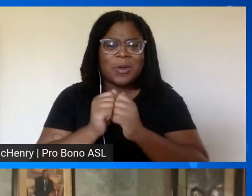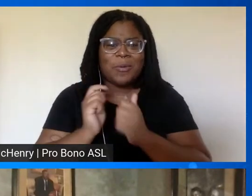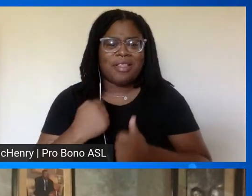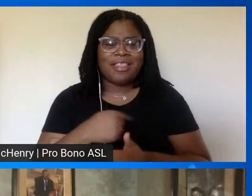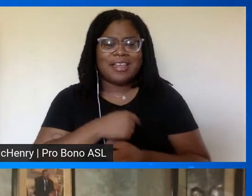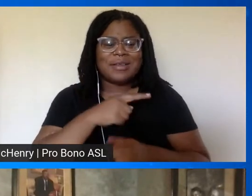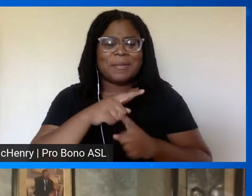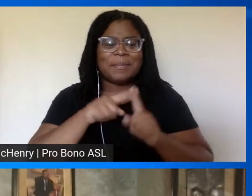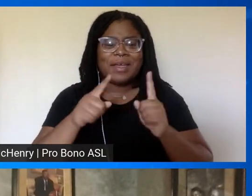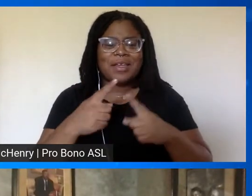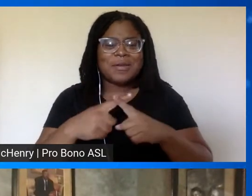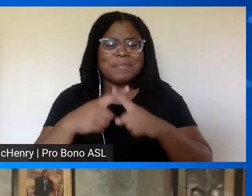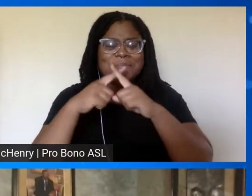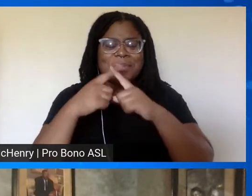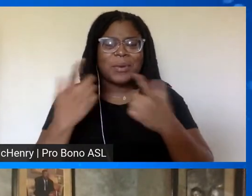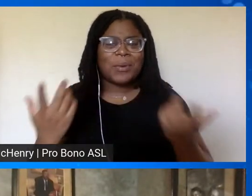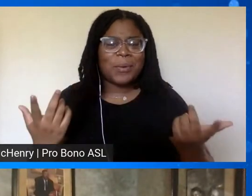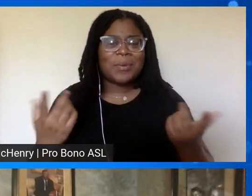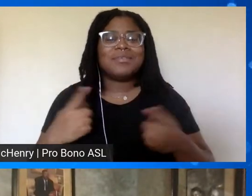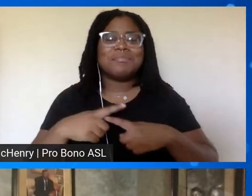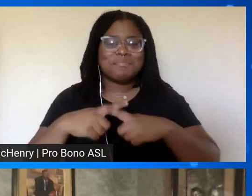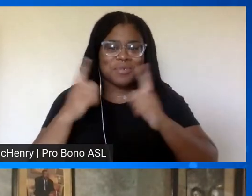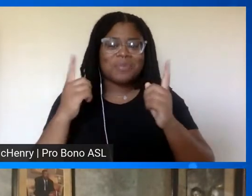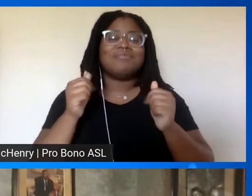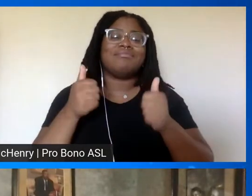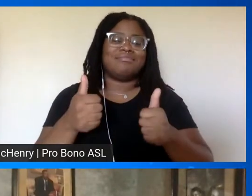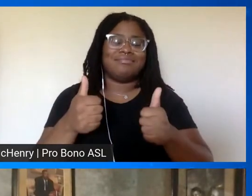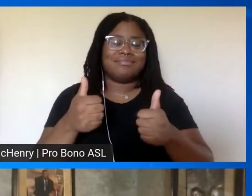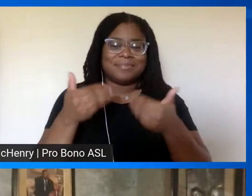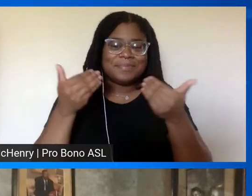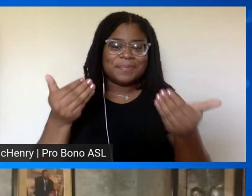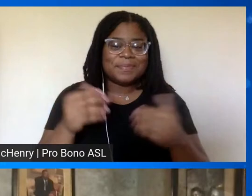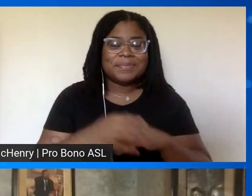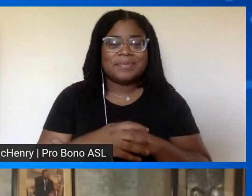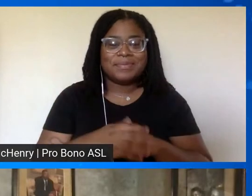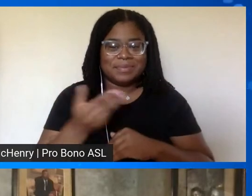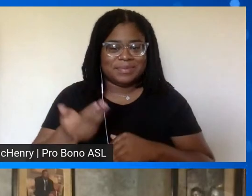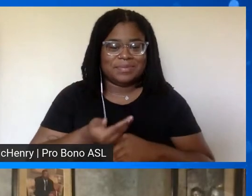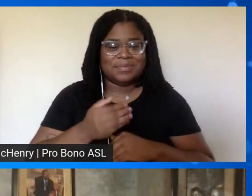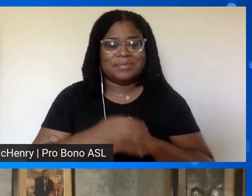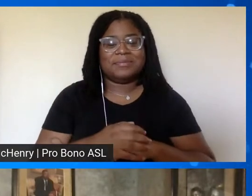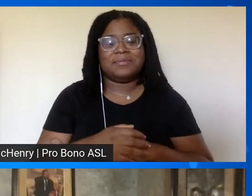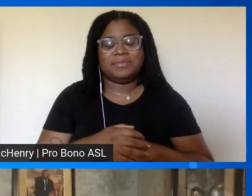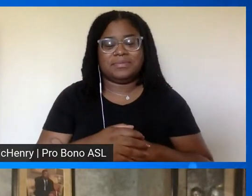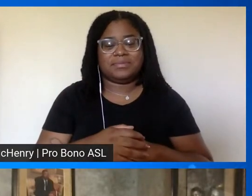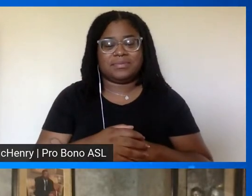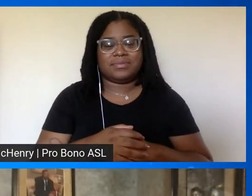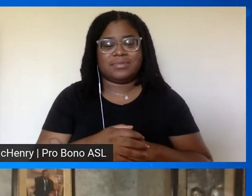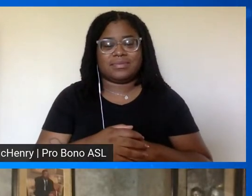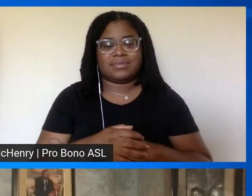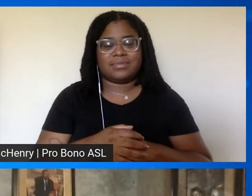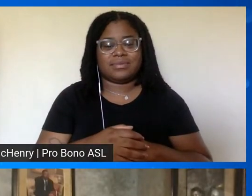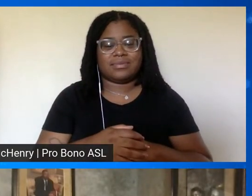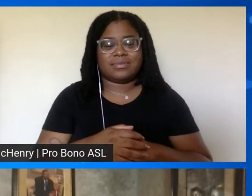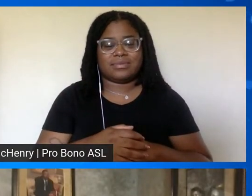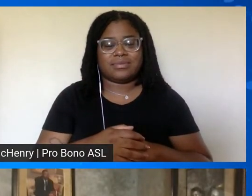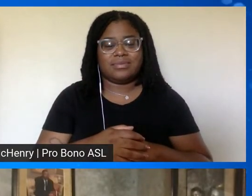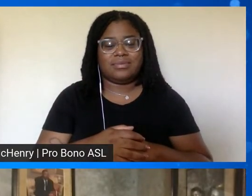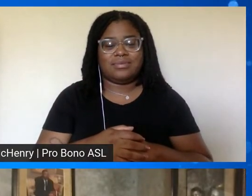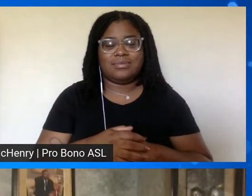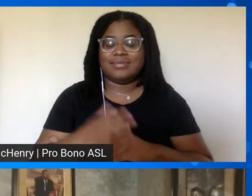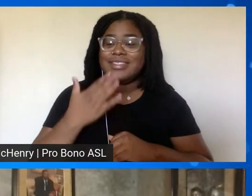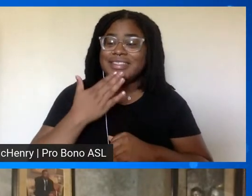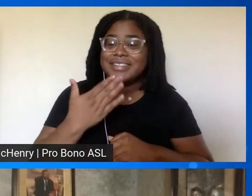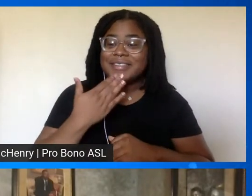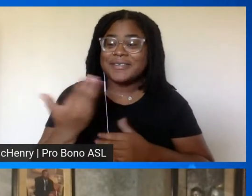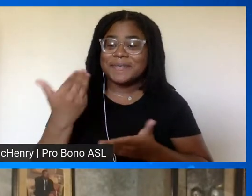you're muted you gotta unmute there you go you go welcome yes well thank you again dr west and dr